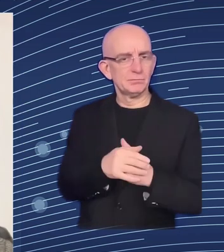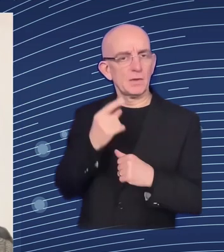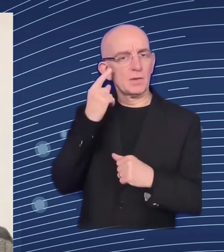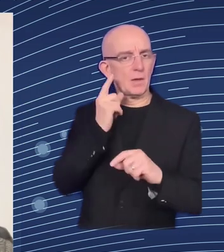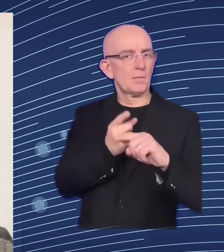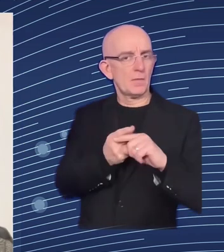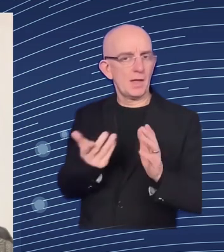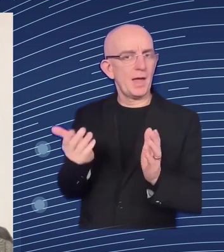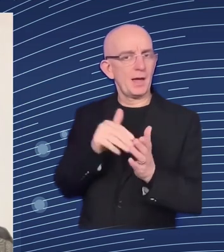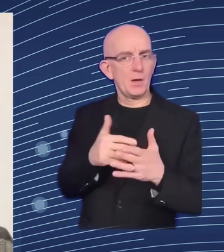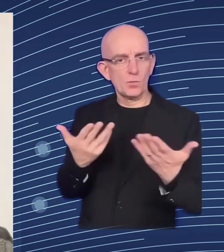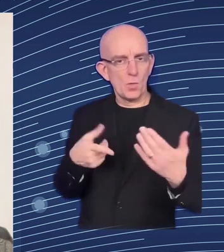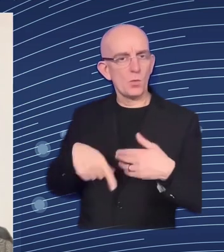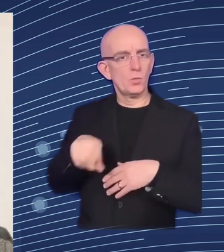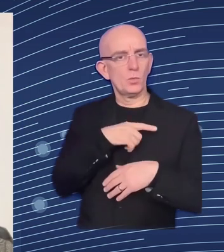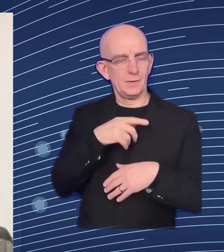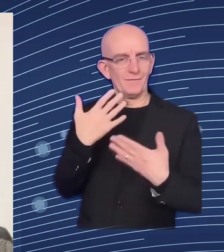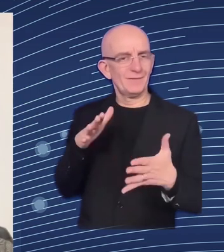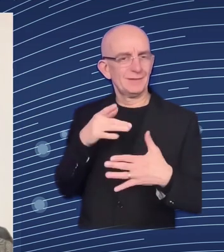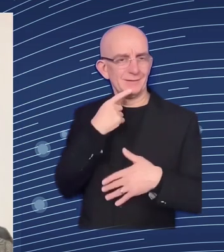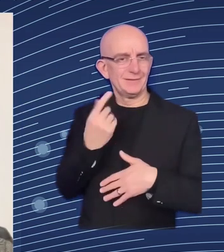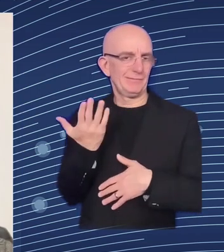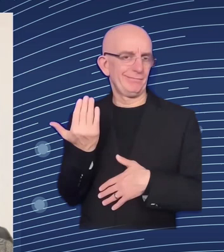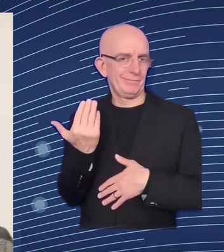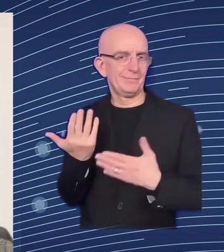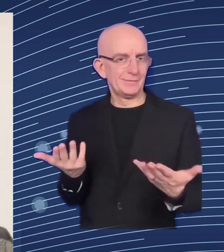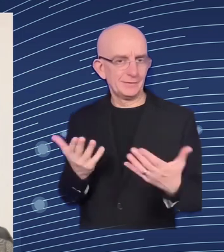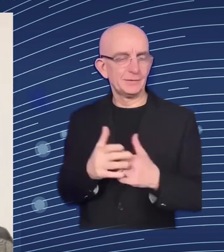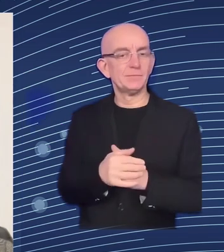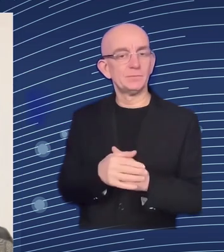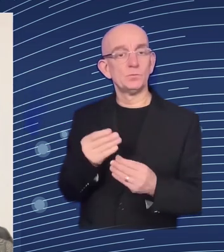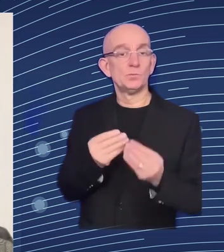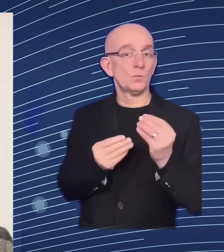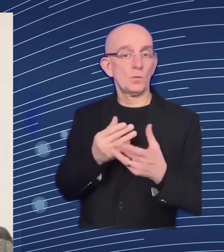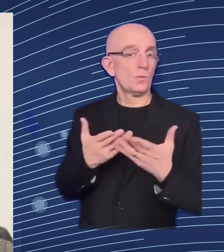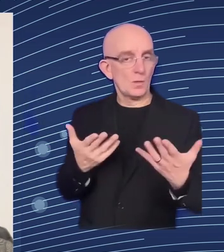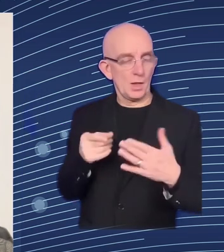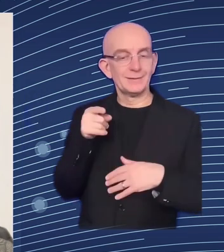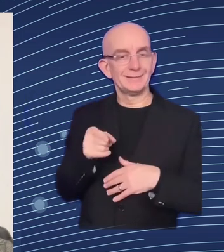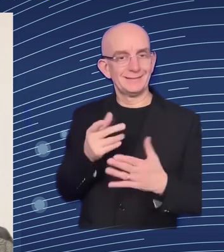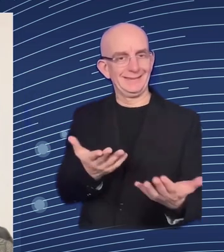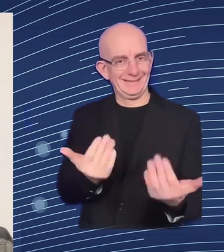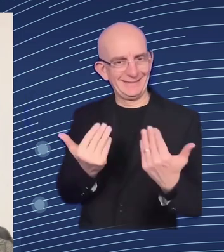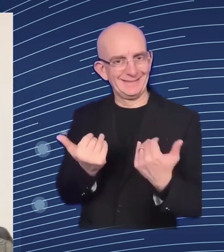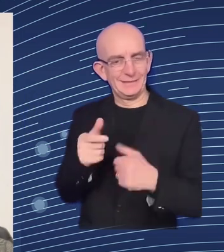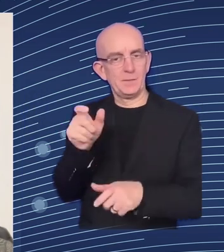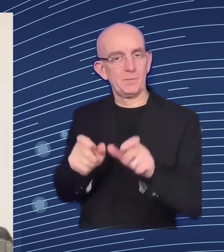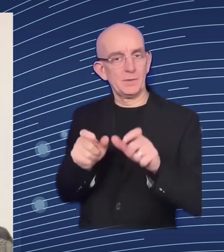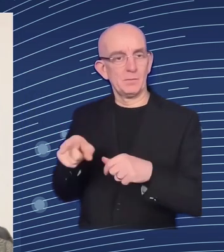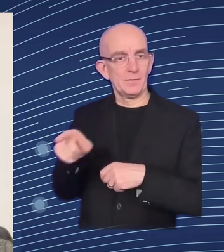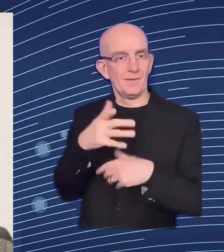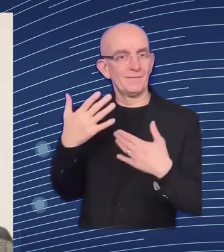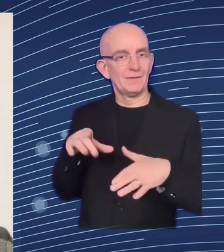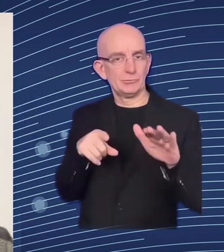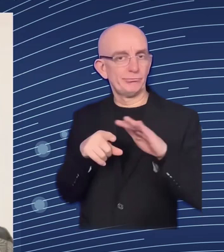that's kind of related to the um to the issue of opportunities and um skills opportunities high quality jobs and and